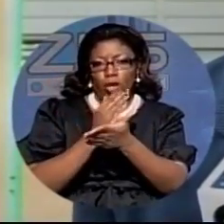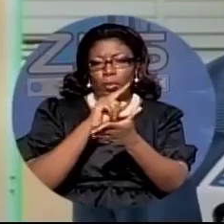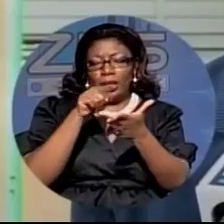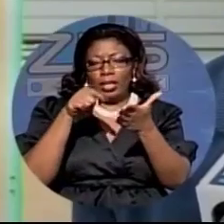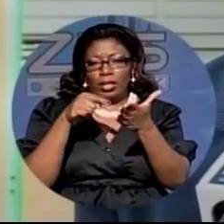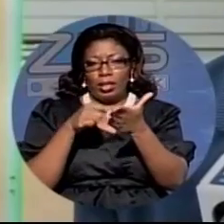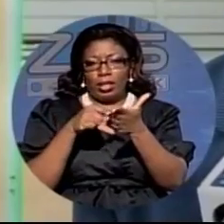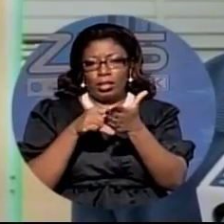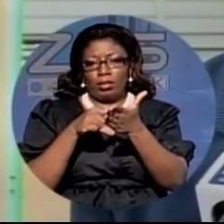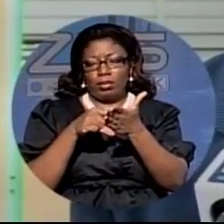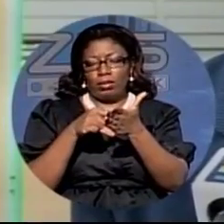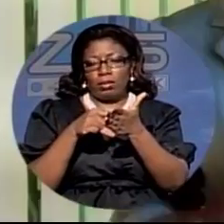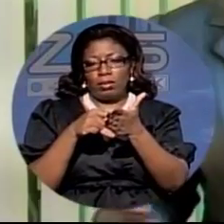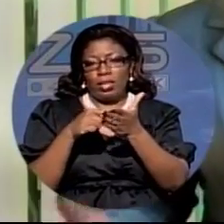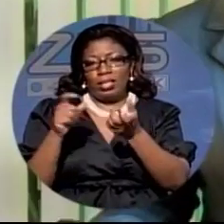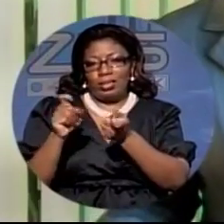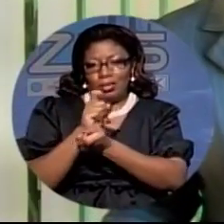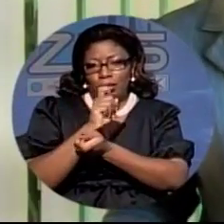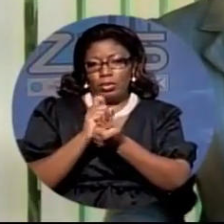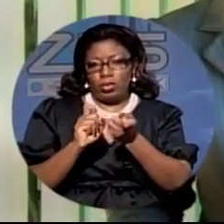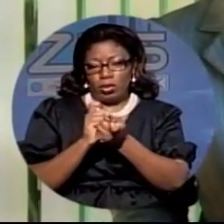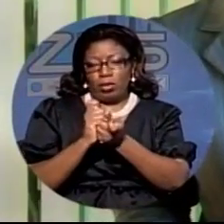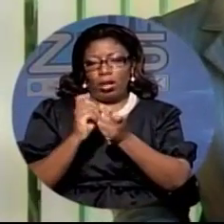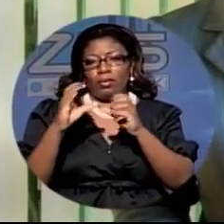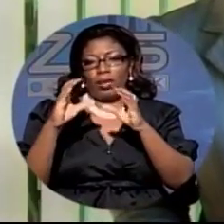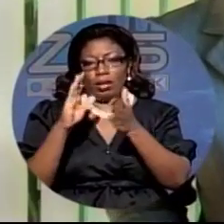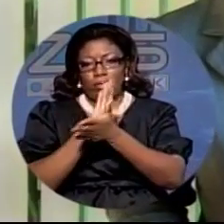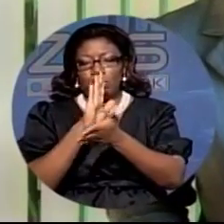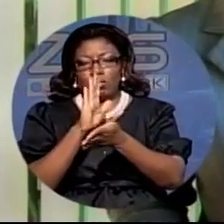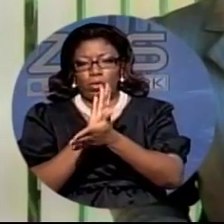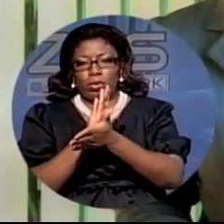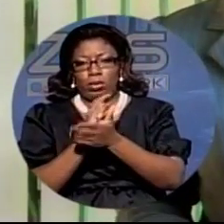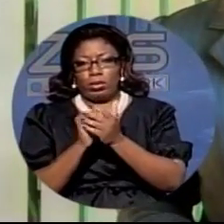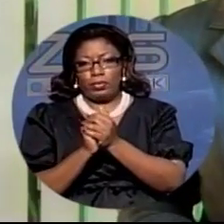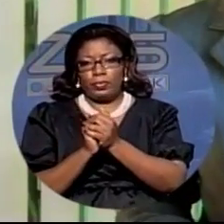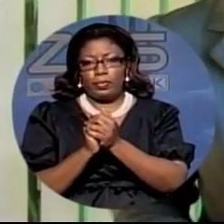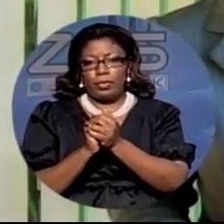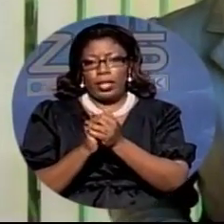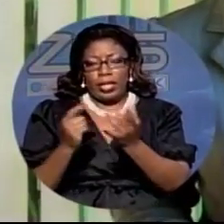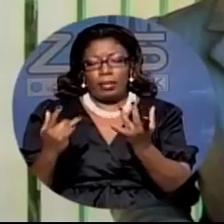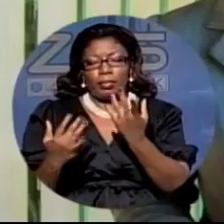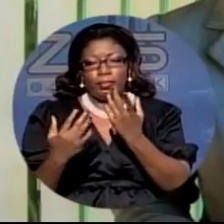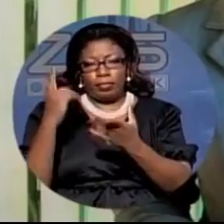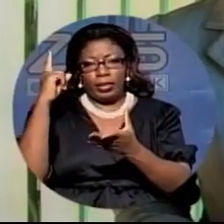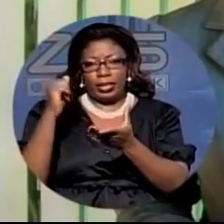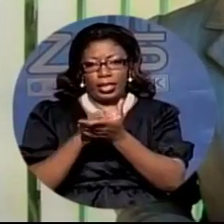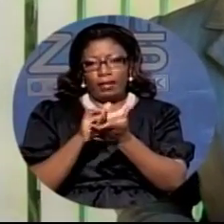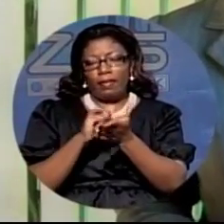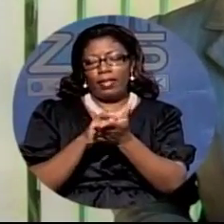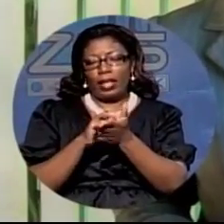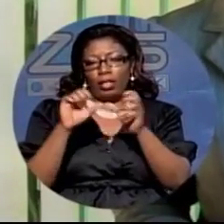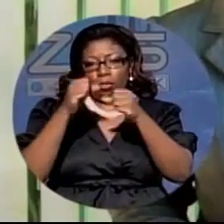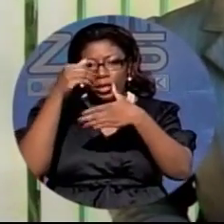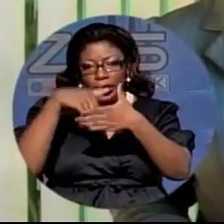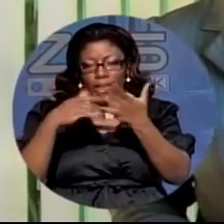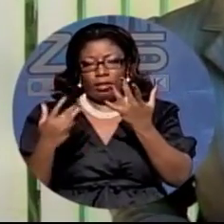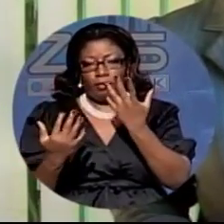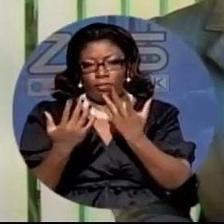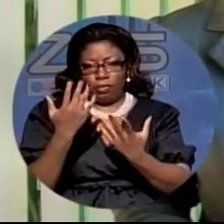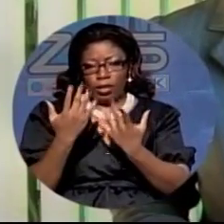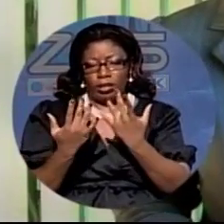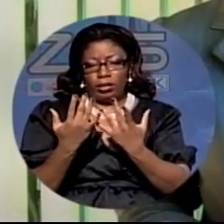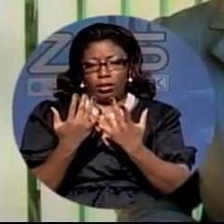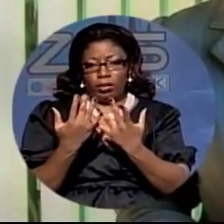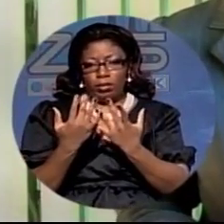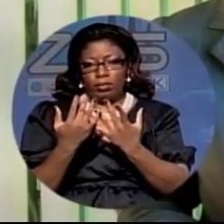great level of vandalism now school officials believe that the fire and the break-ins are connected they also believe that children may have been